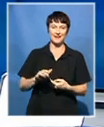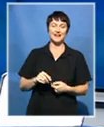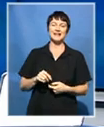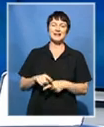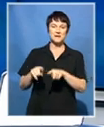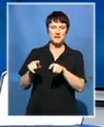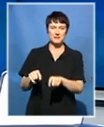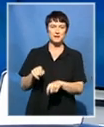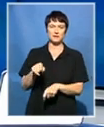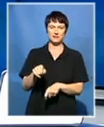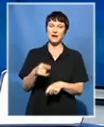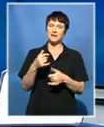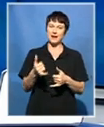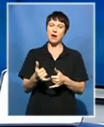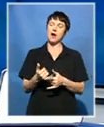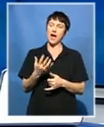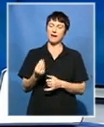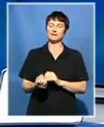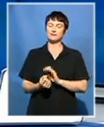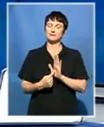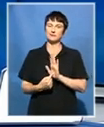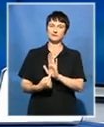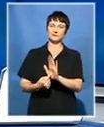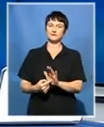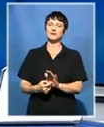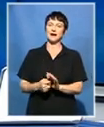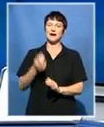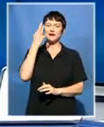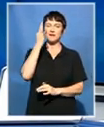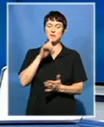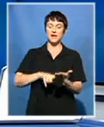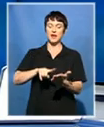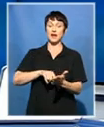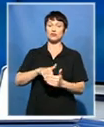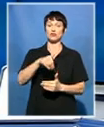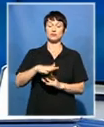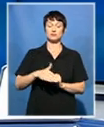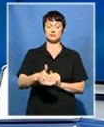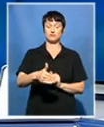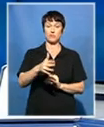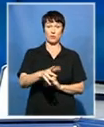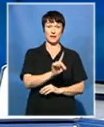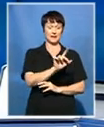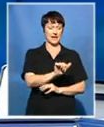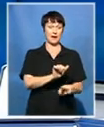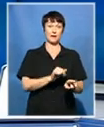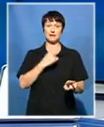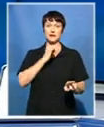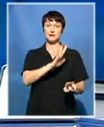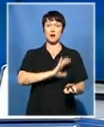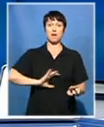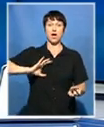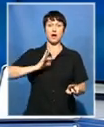The battle lines have been drawn ahead of the local government elections. The DA has announced that incumbent Mayor